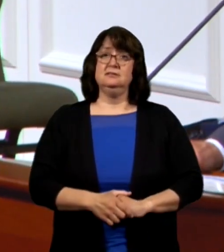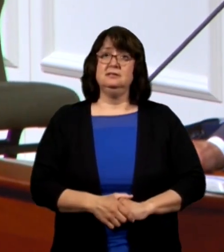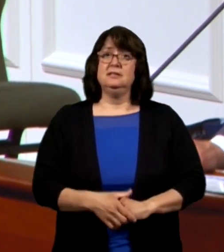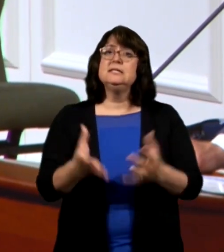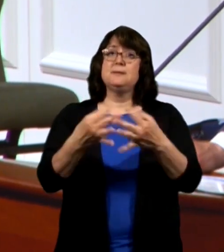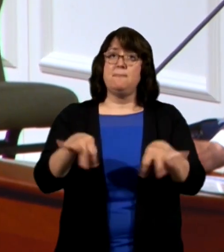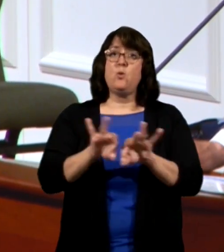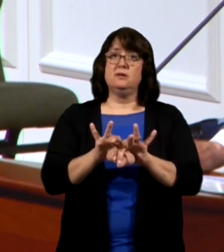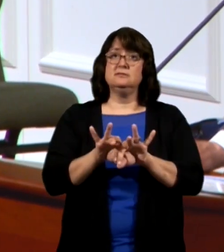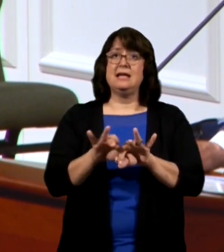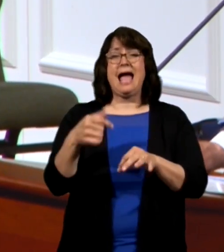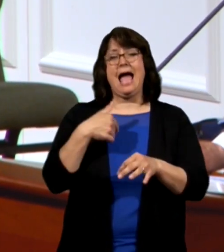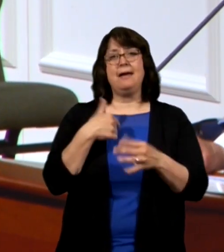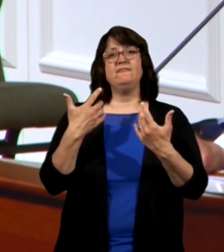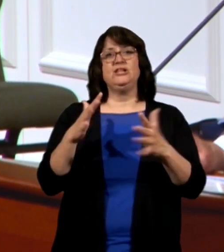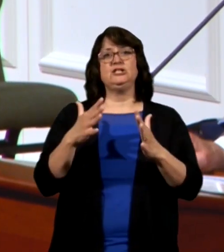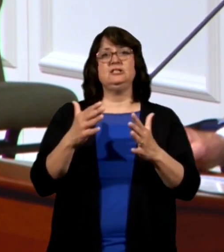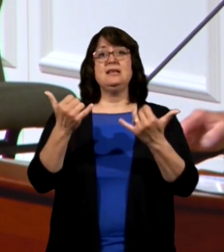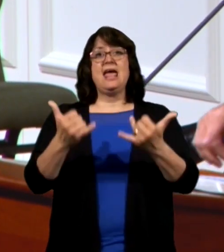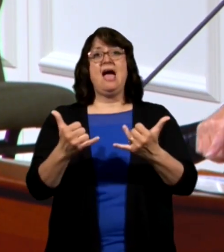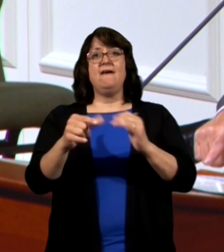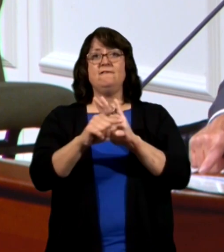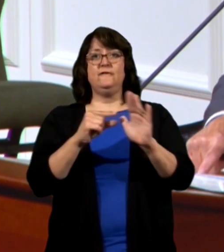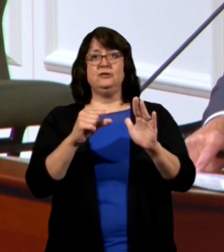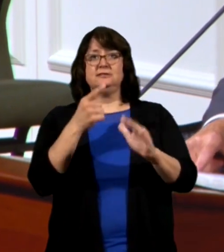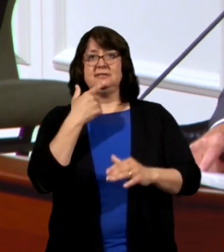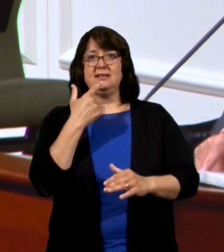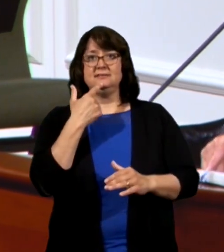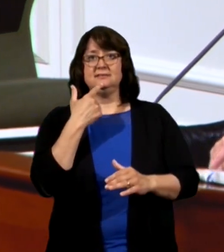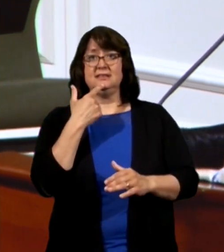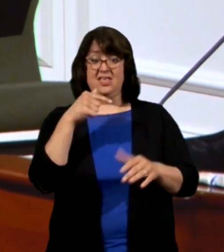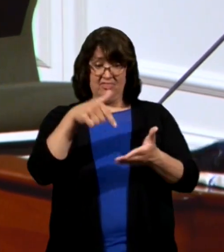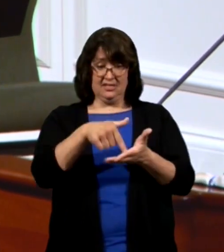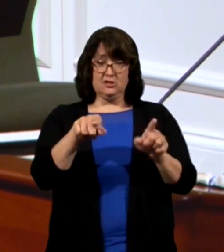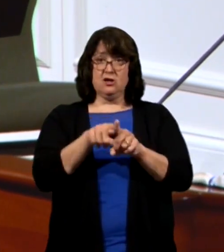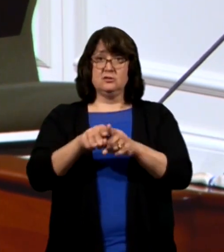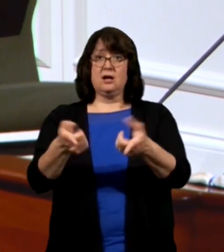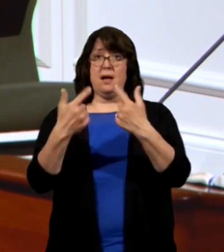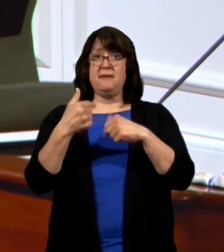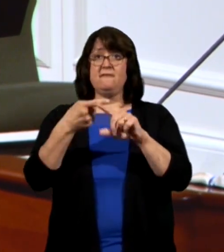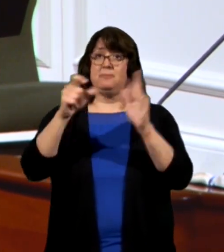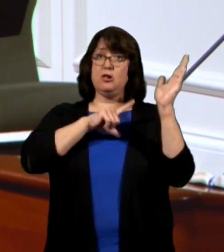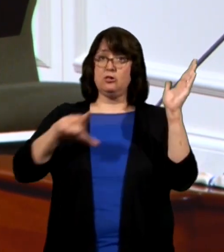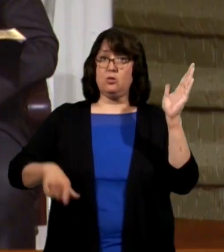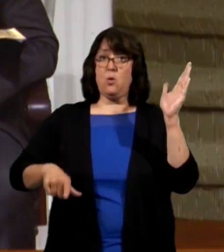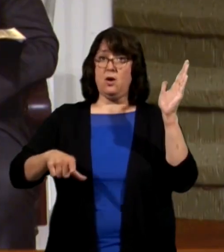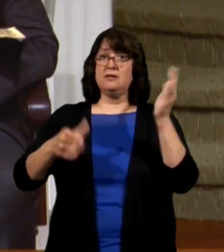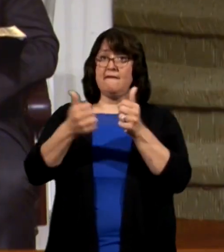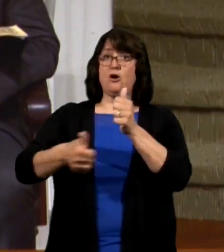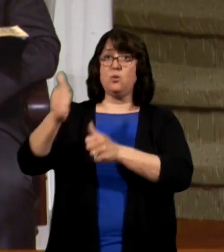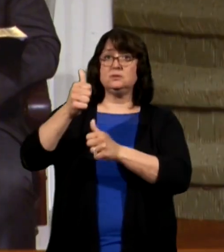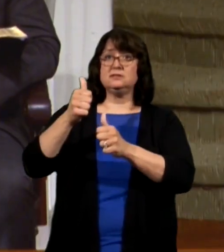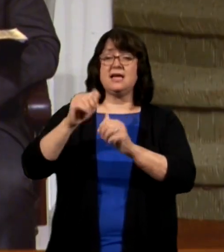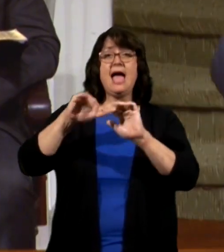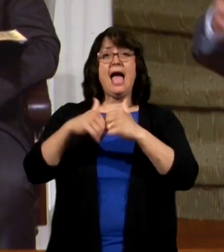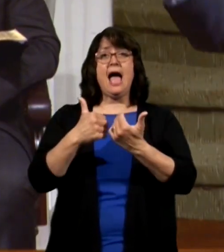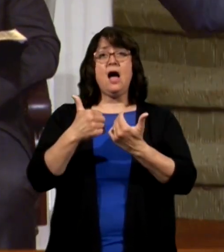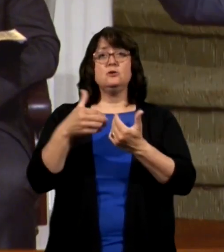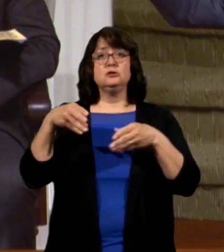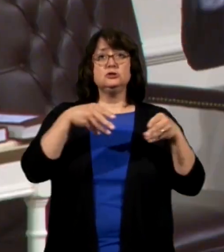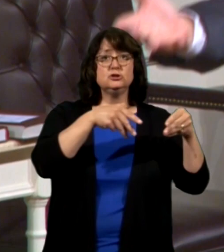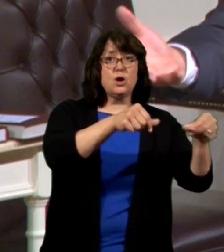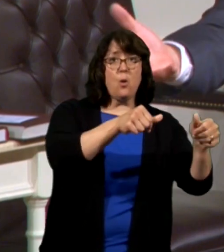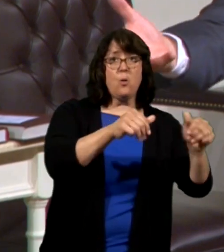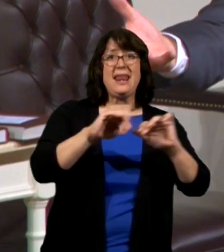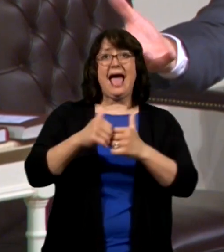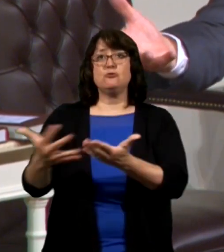important I'm done notice what it says here this also cometh forth from the Lord of hosts how to sow and